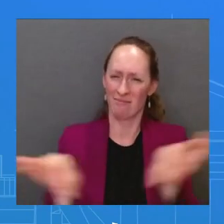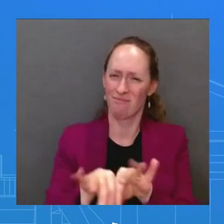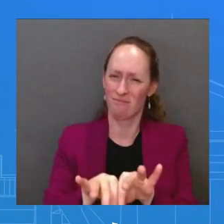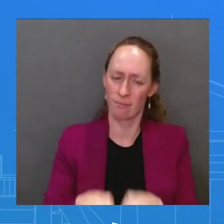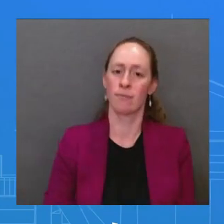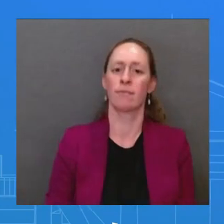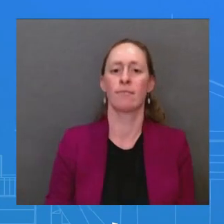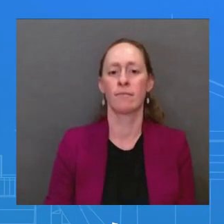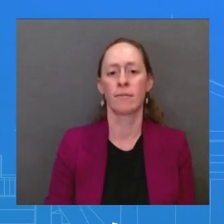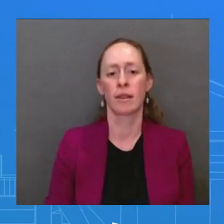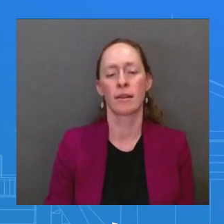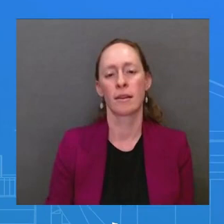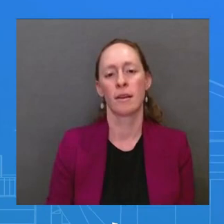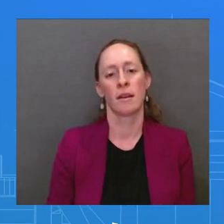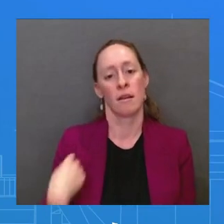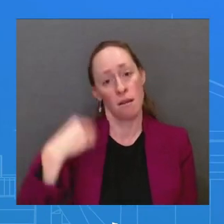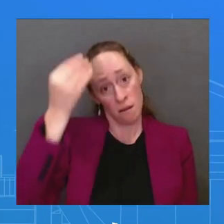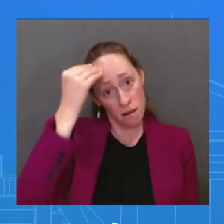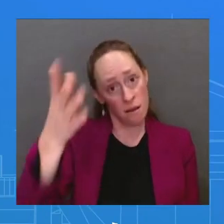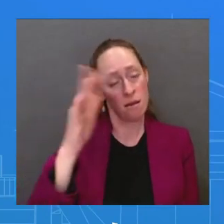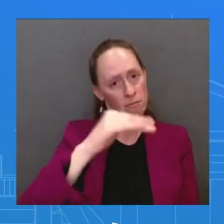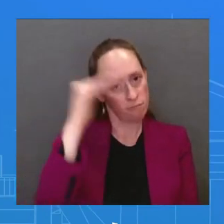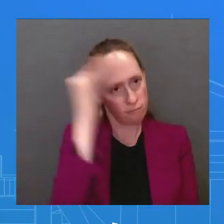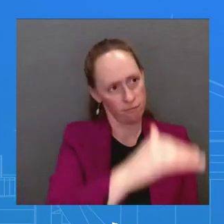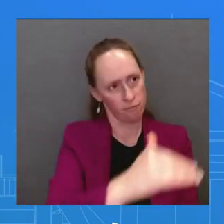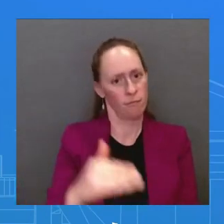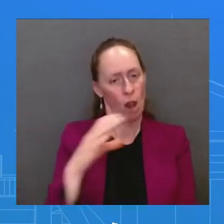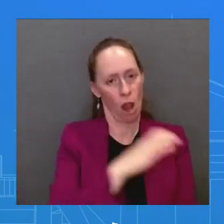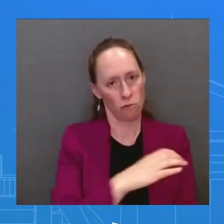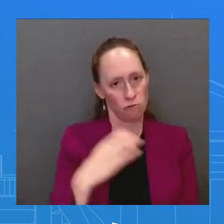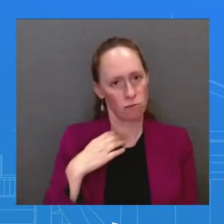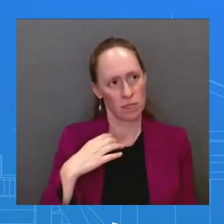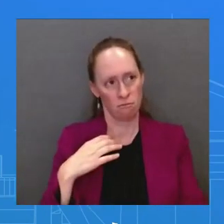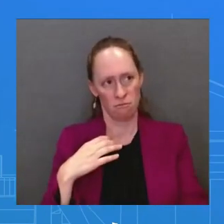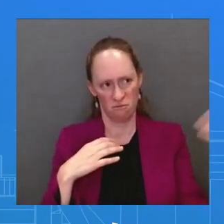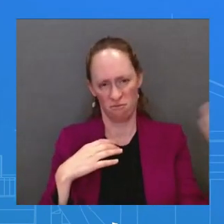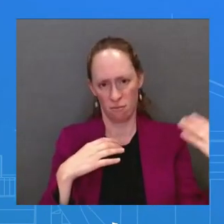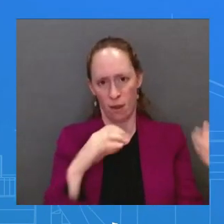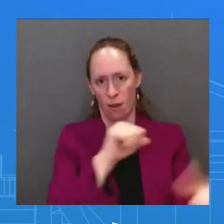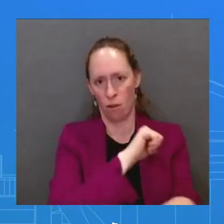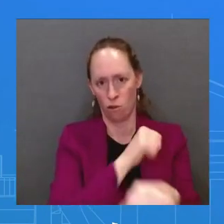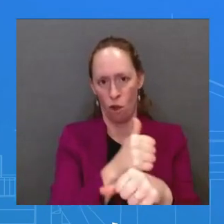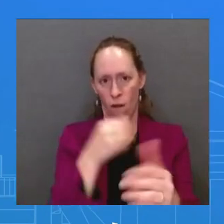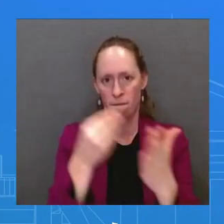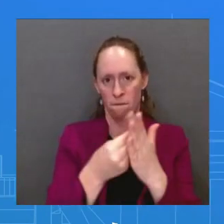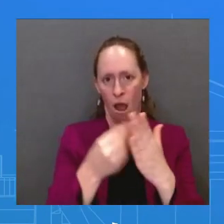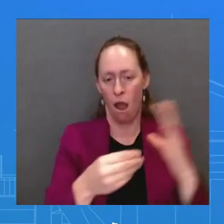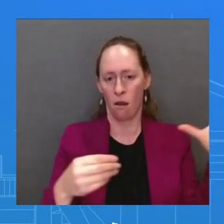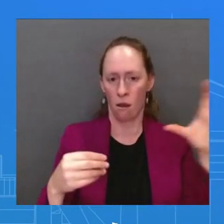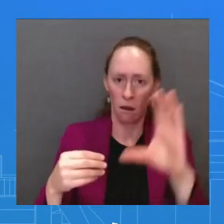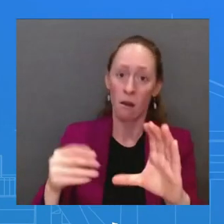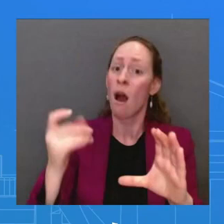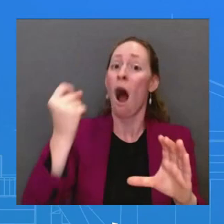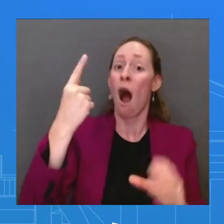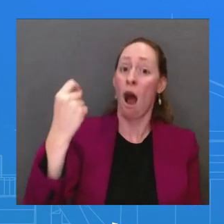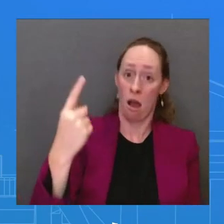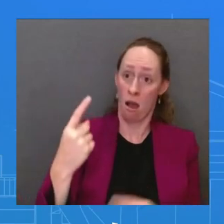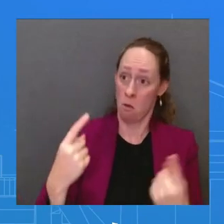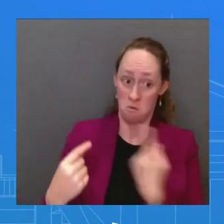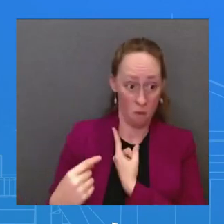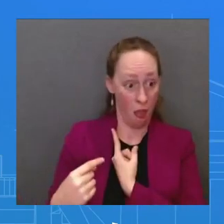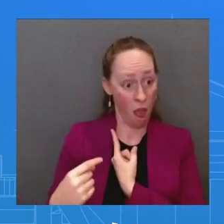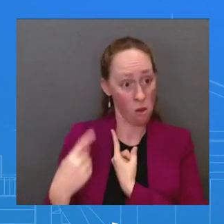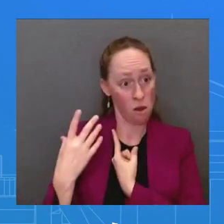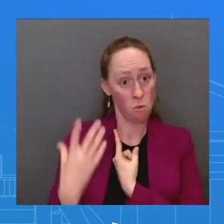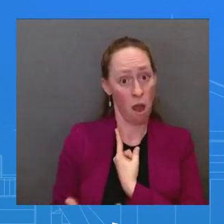for financing to be able to make sure that the United States is not just talking the talk, but we're actually walking the walk. Yeah. you, Jay. Two on the Saudi announcement today,